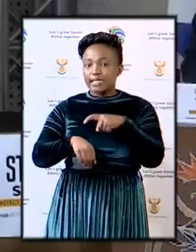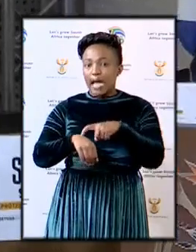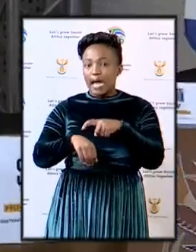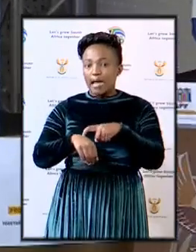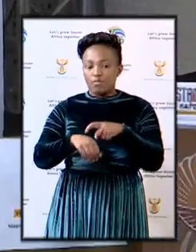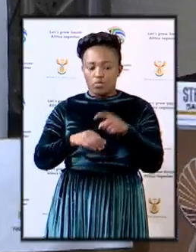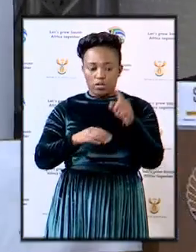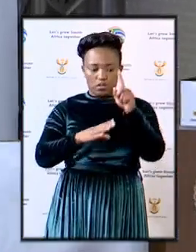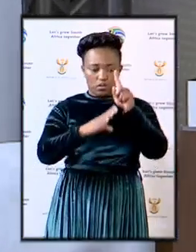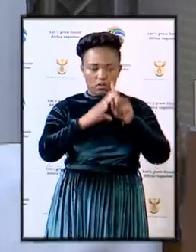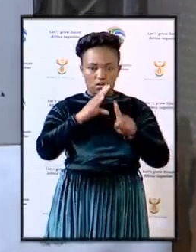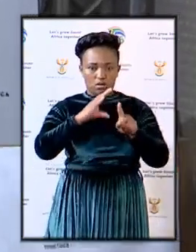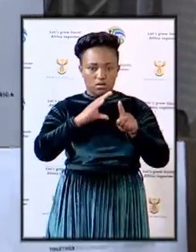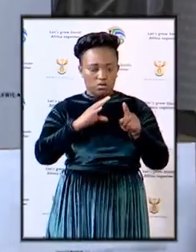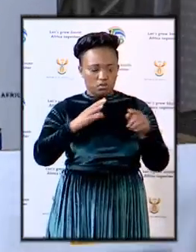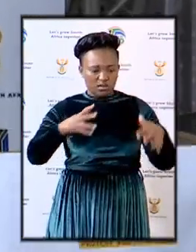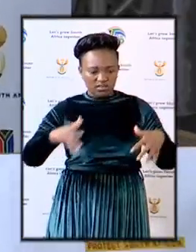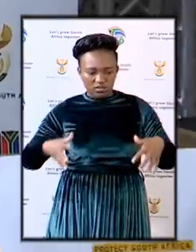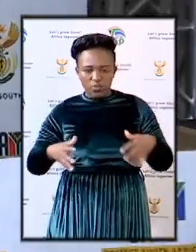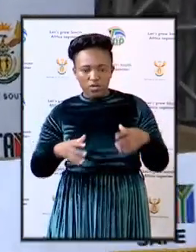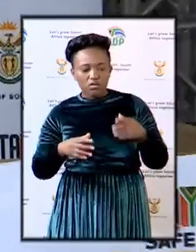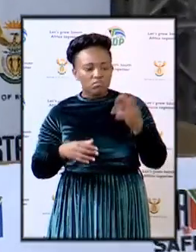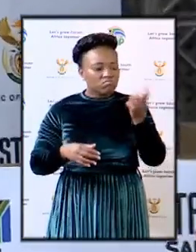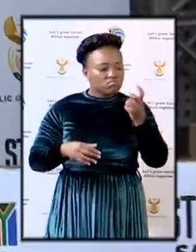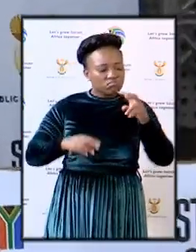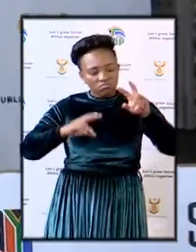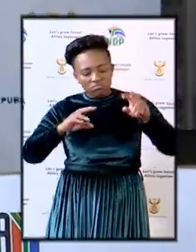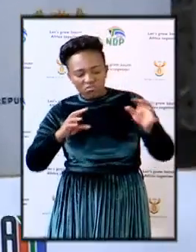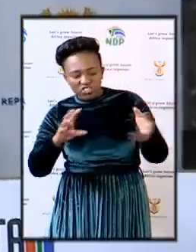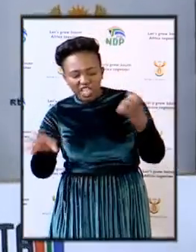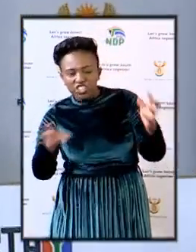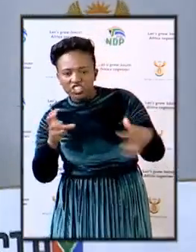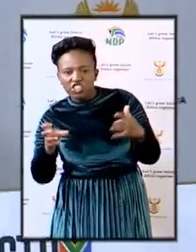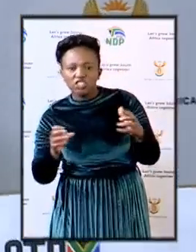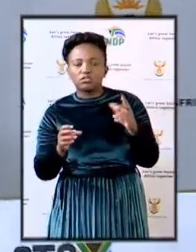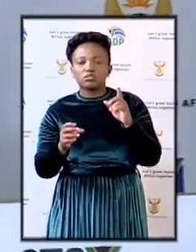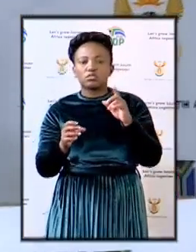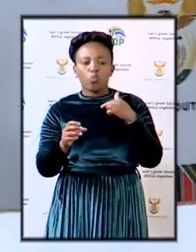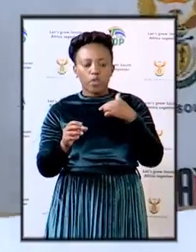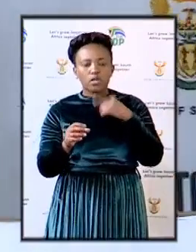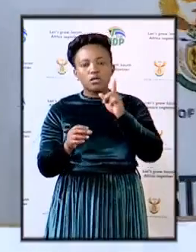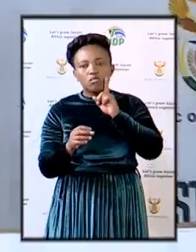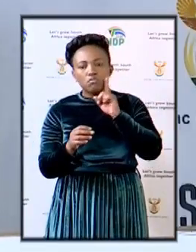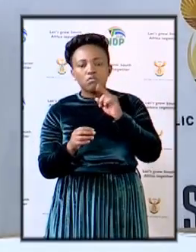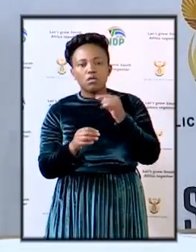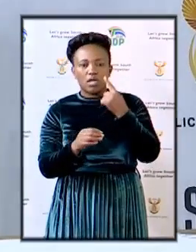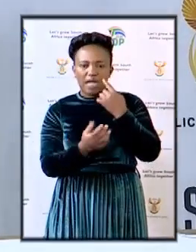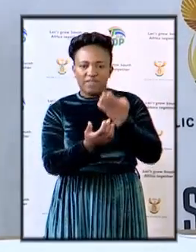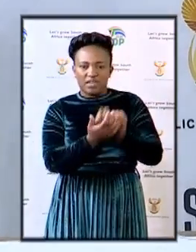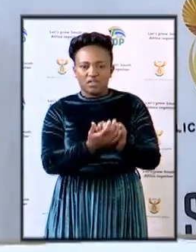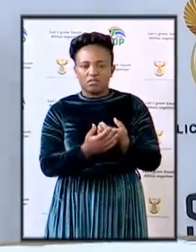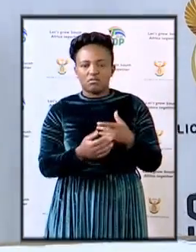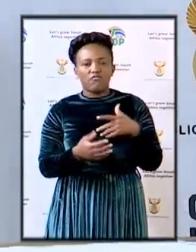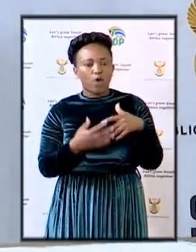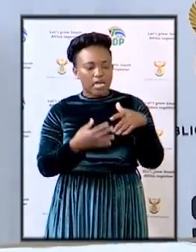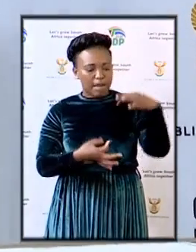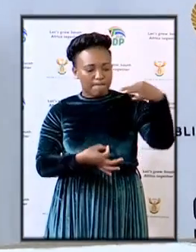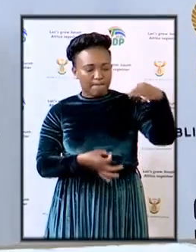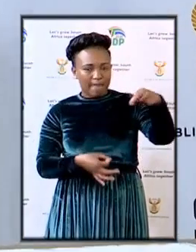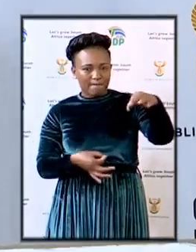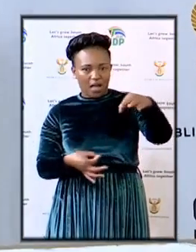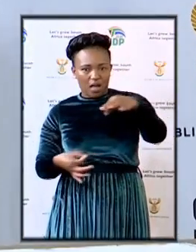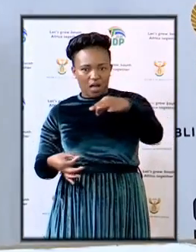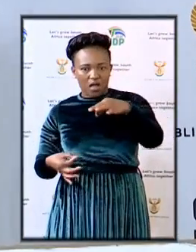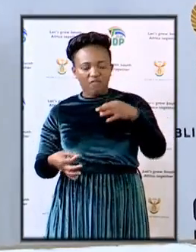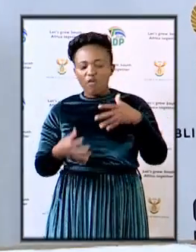search there are obviously evidence that we were looking for in the form of paperwork